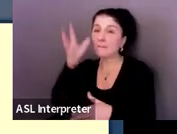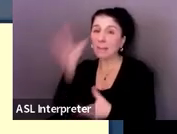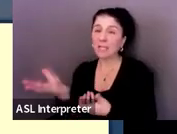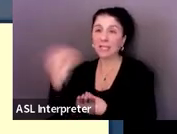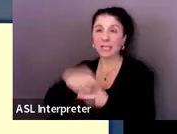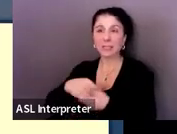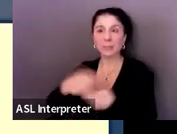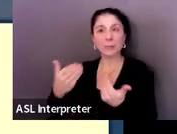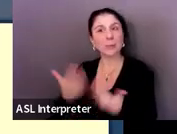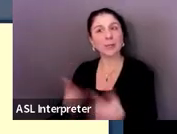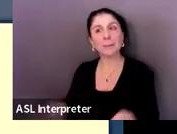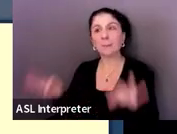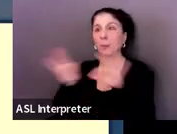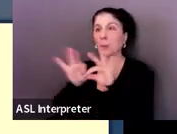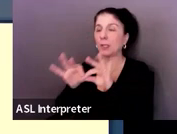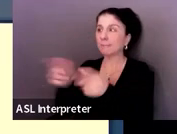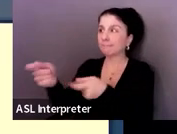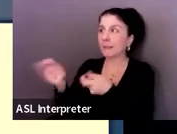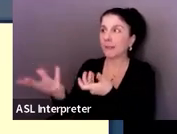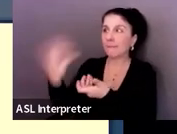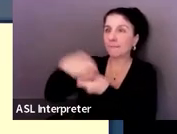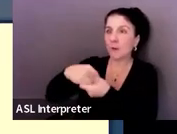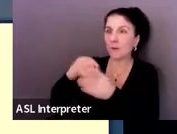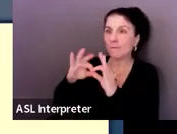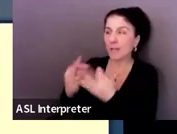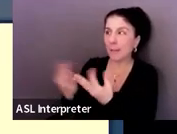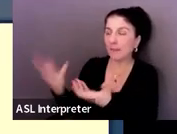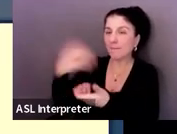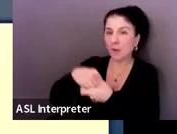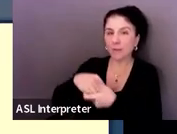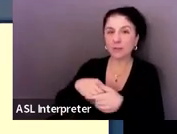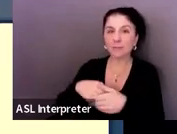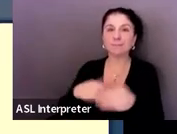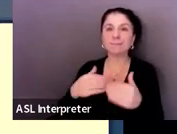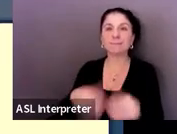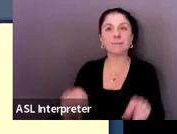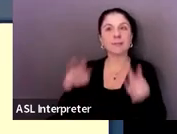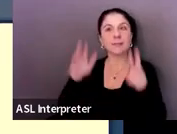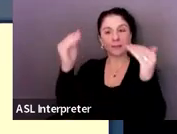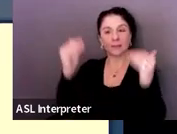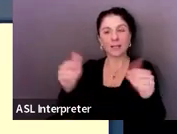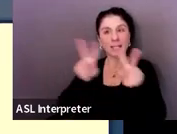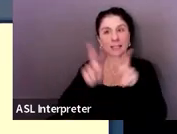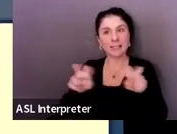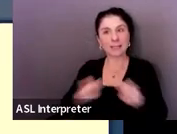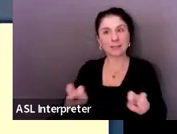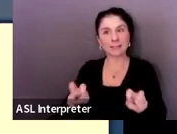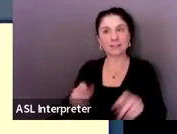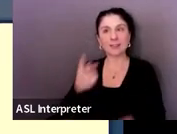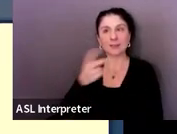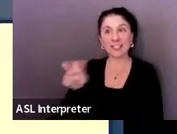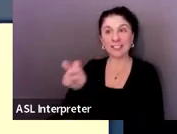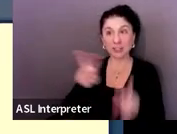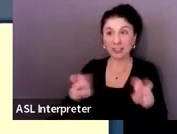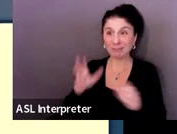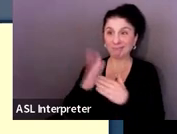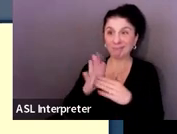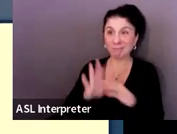this, getting the family involved. Assessment, assessment, assessment. So those transition assessments,